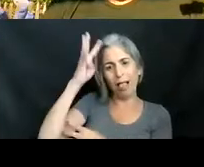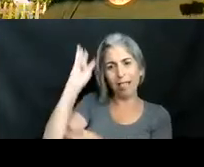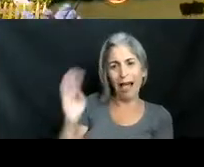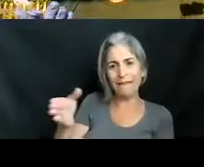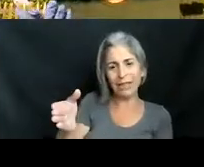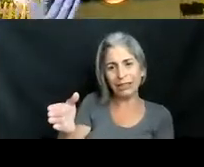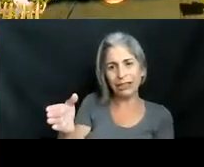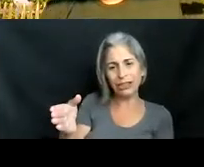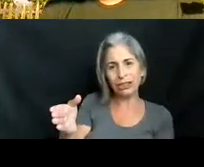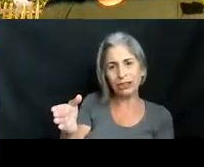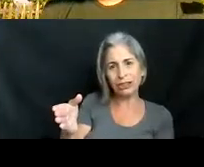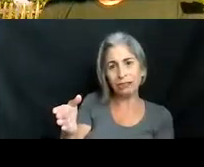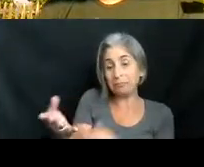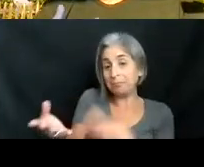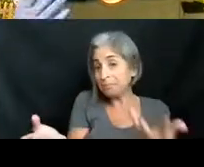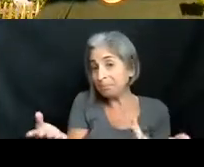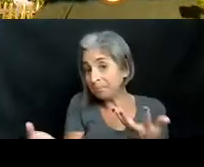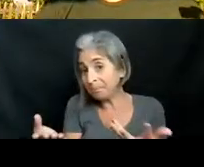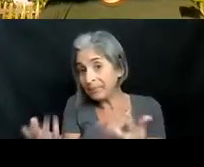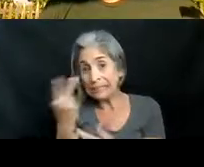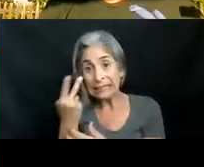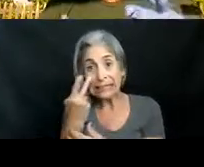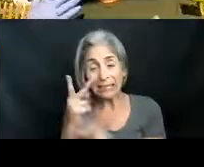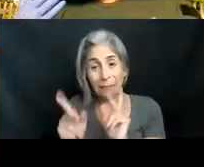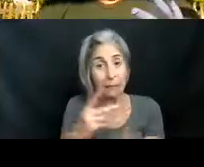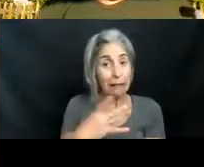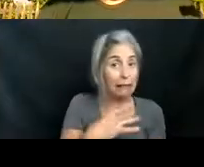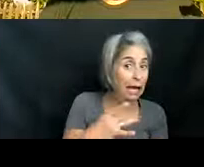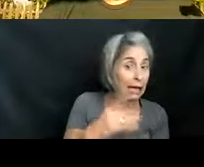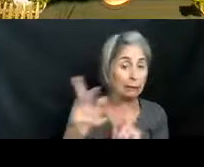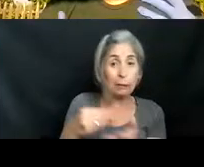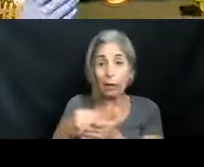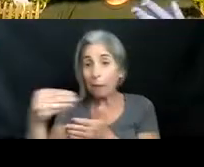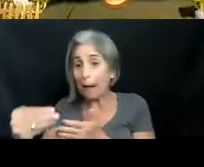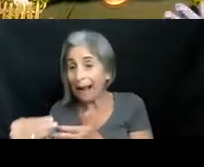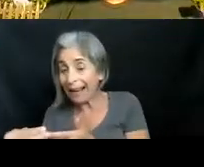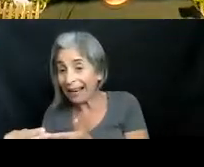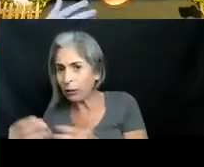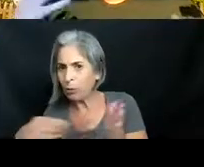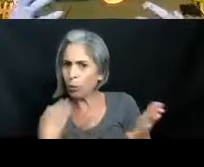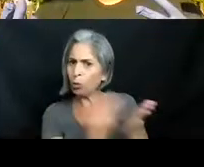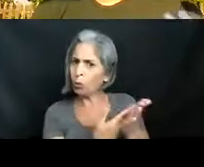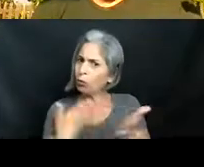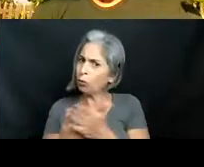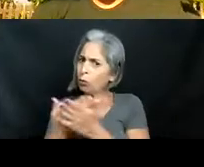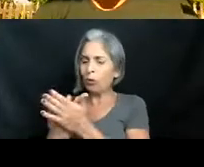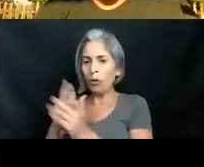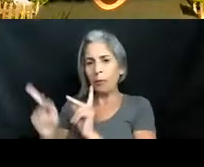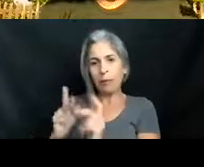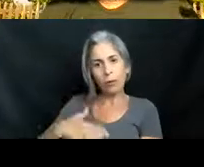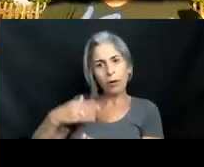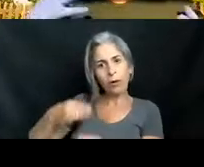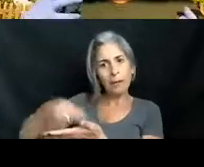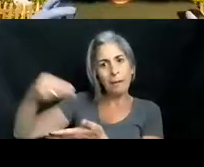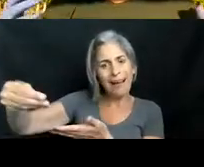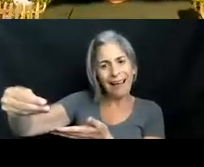see if there even is a market for it. So if we're able to buy it from our grocery stores and prove that there is a market, people will want to eat that